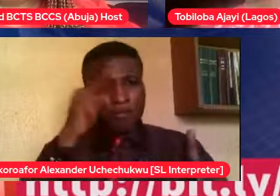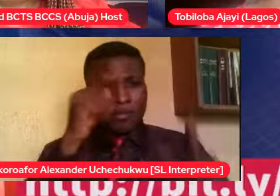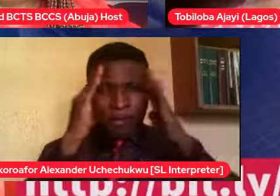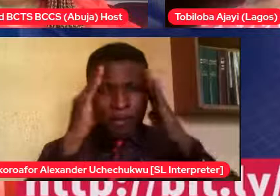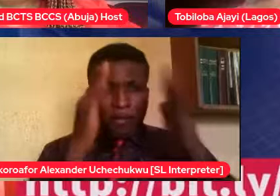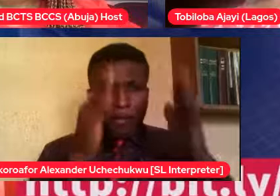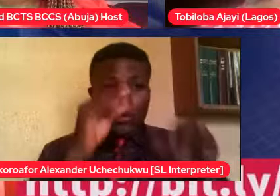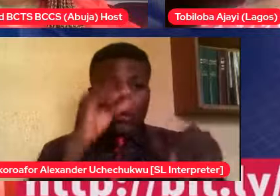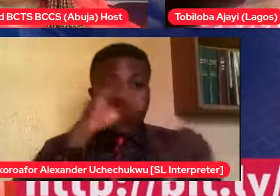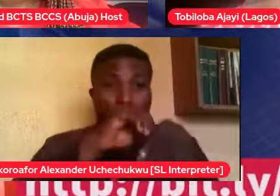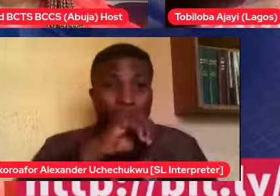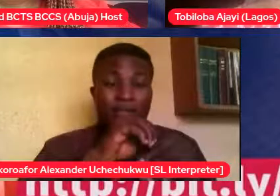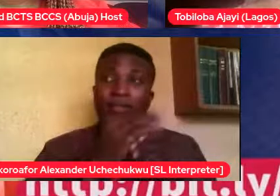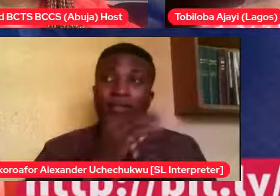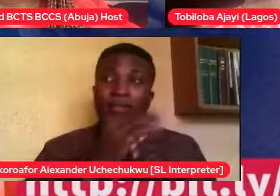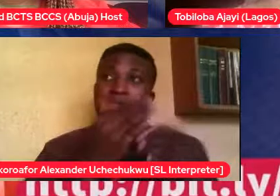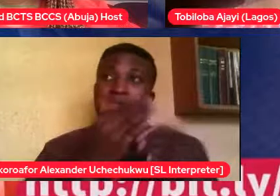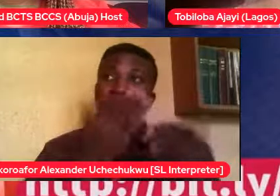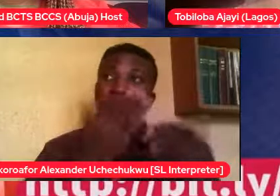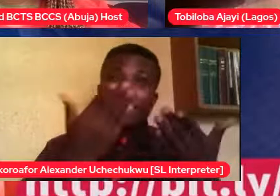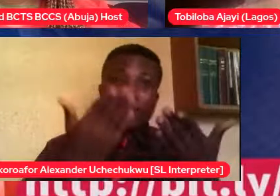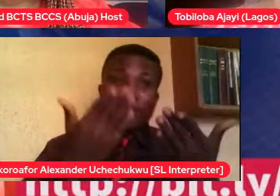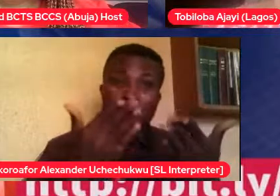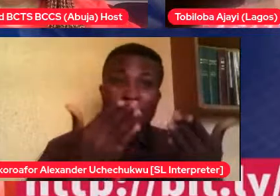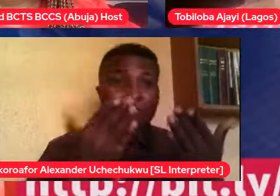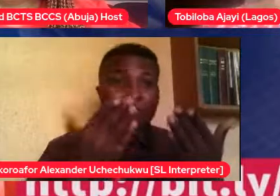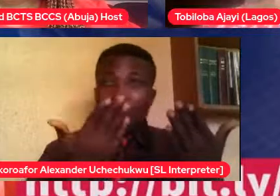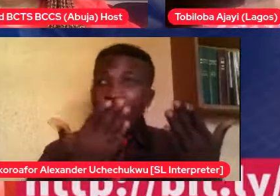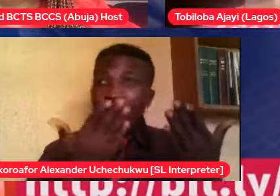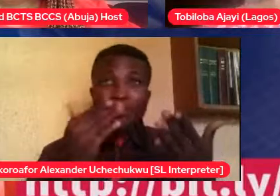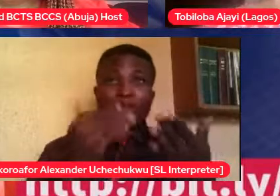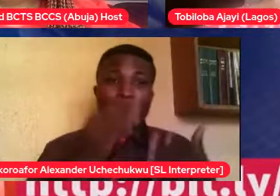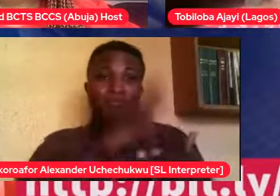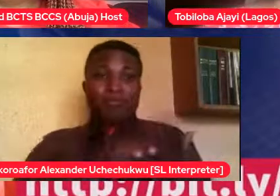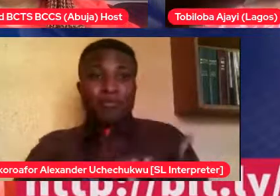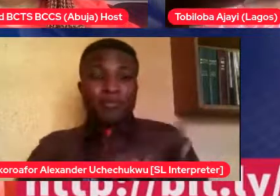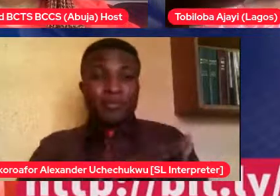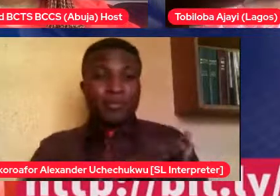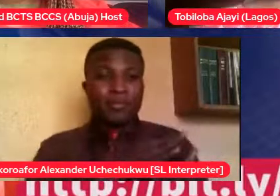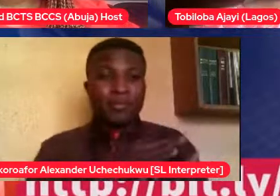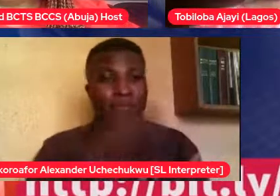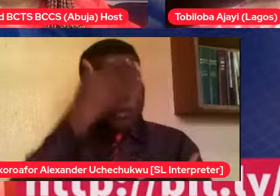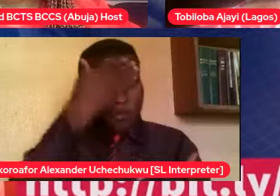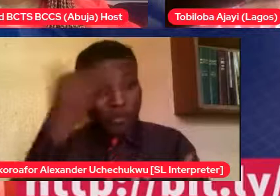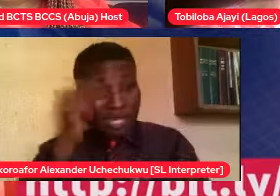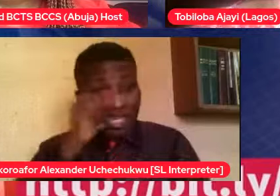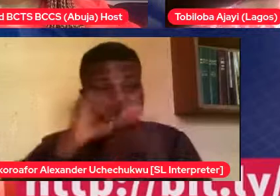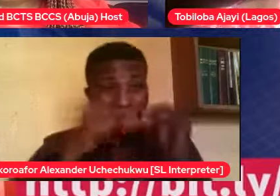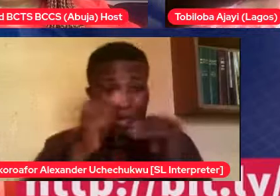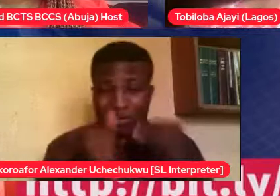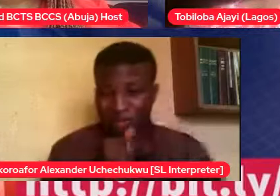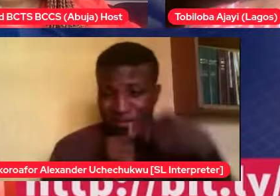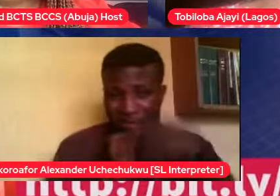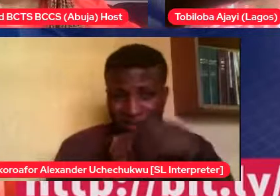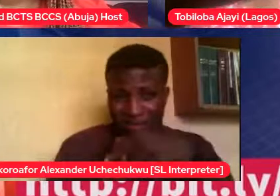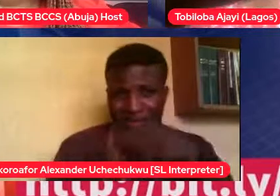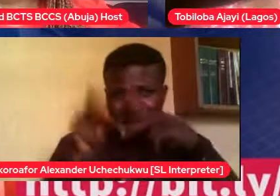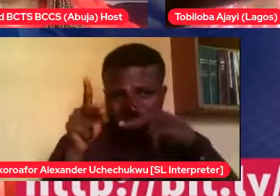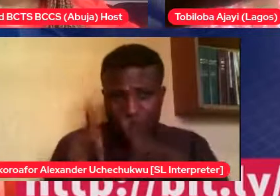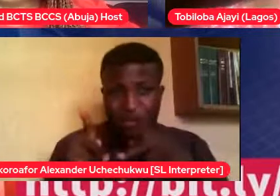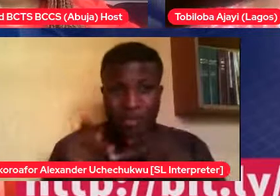has emotions, who has thoughts, who has desires, who has choices, choices